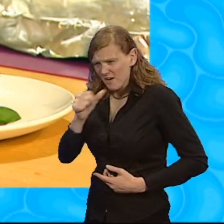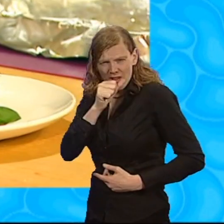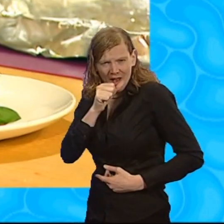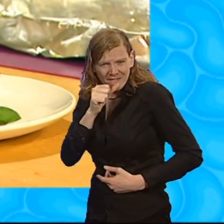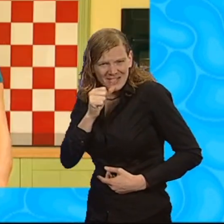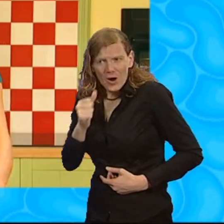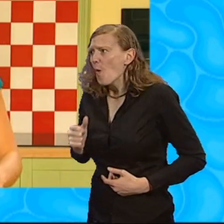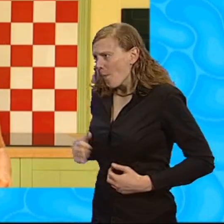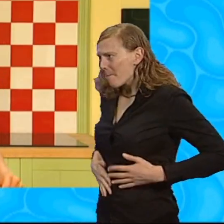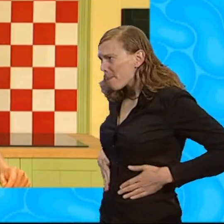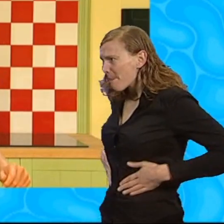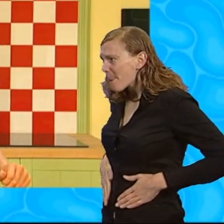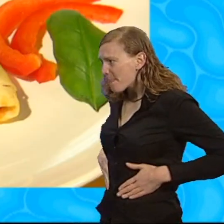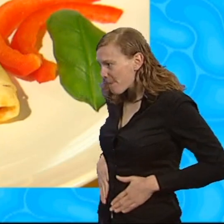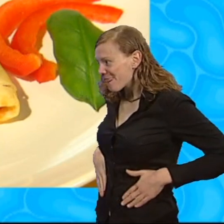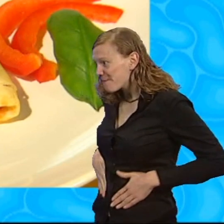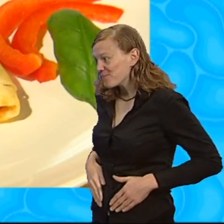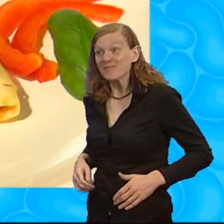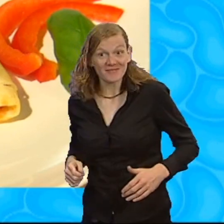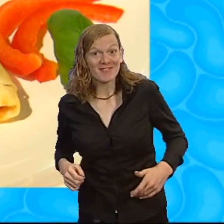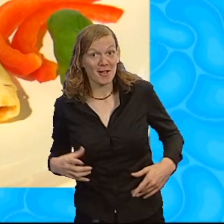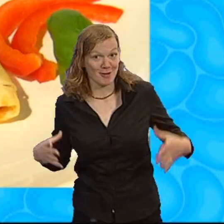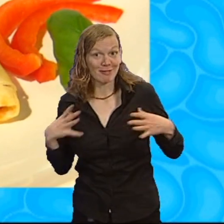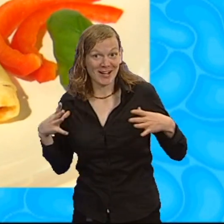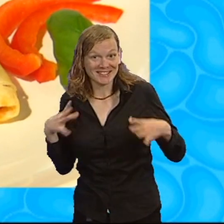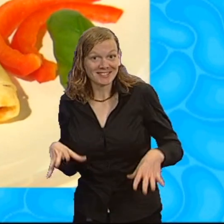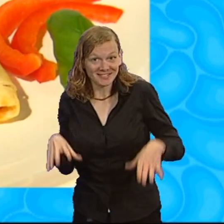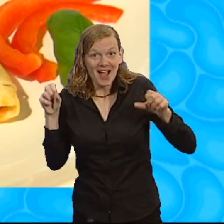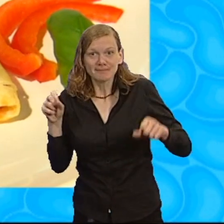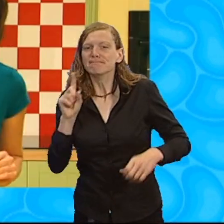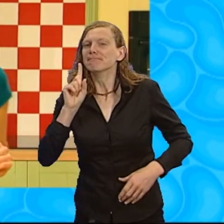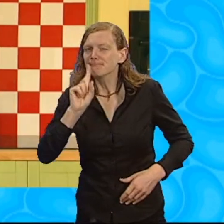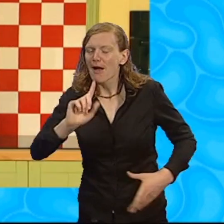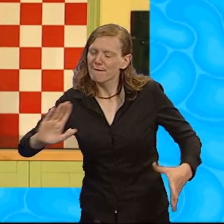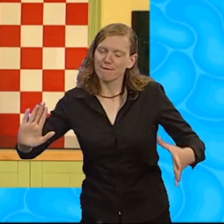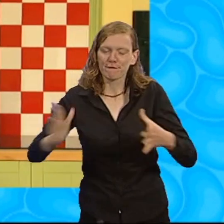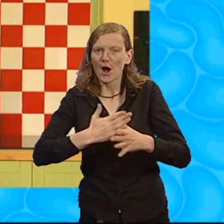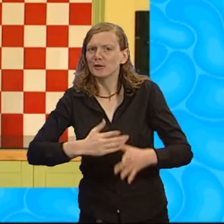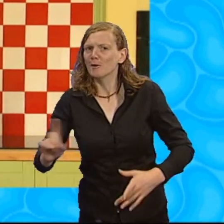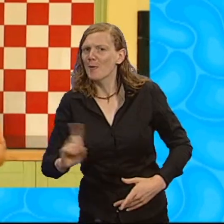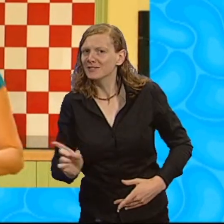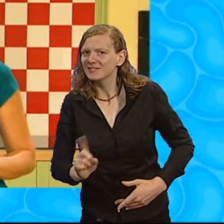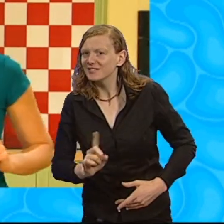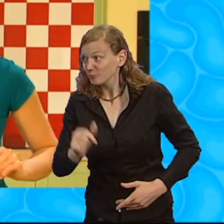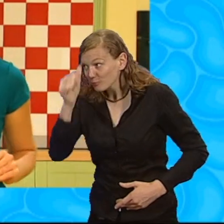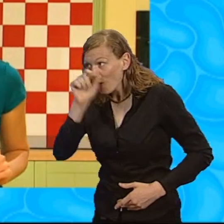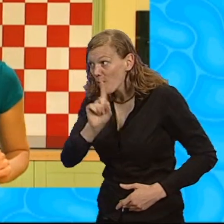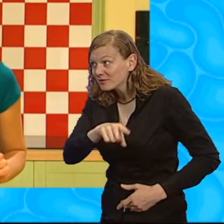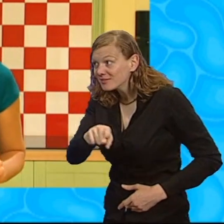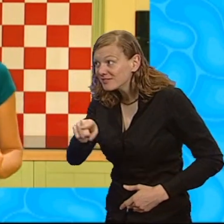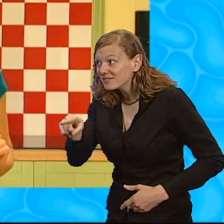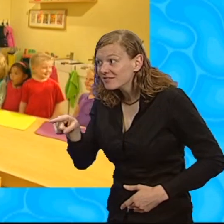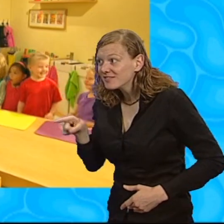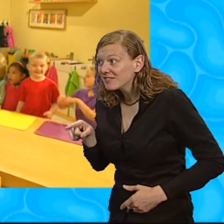wrap. Now, doesn't that look tasty? Yes. Now, we're nearly ready to make a start, but there's one thing that we need to do